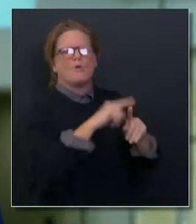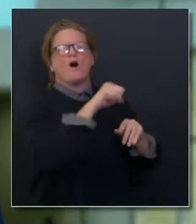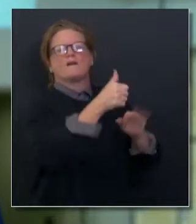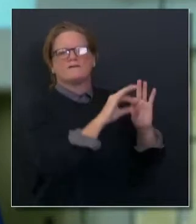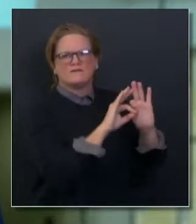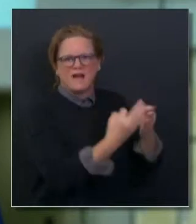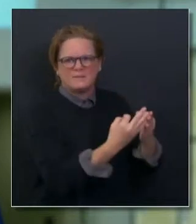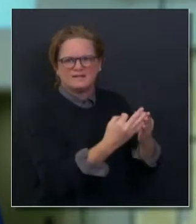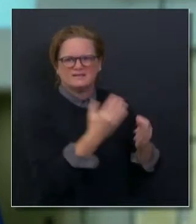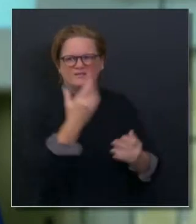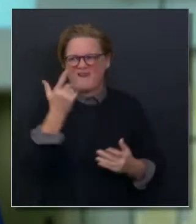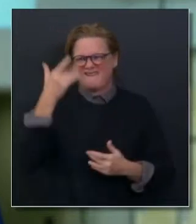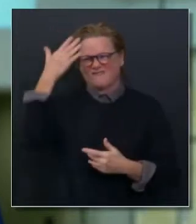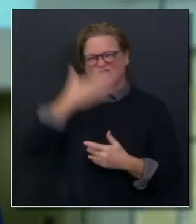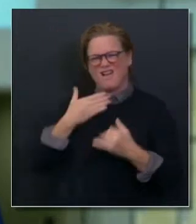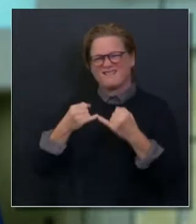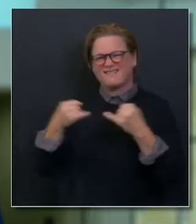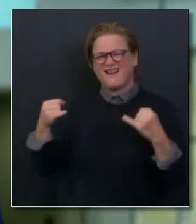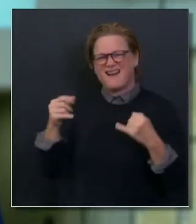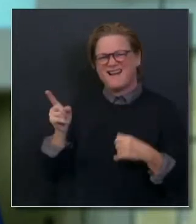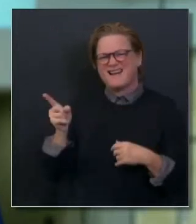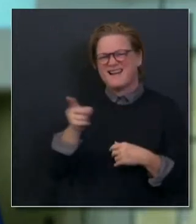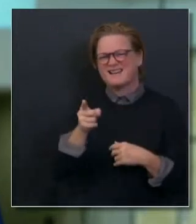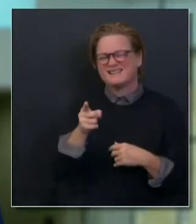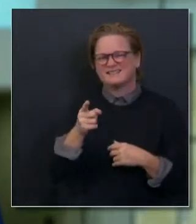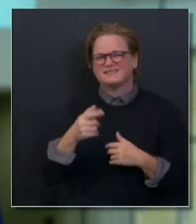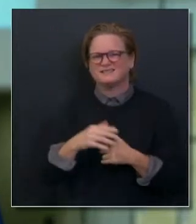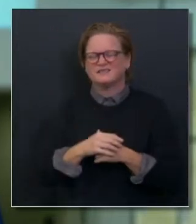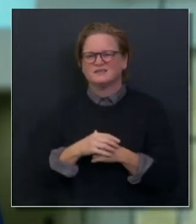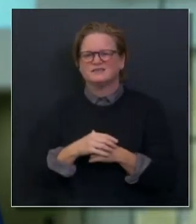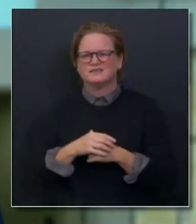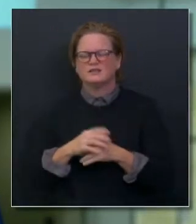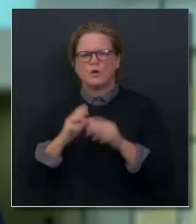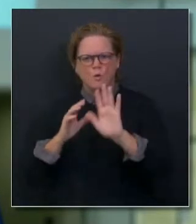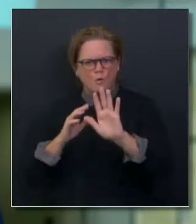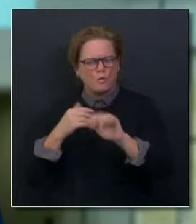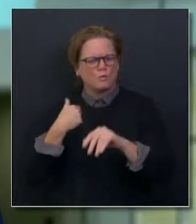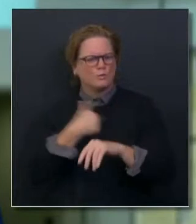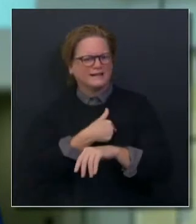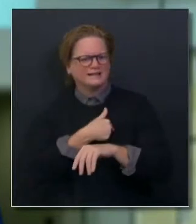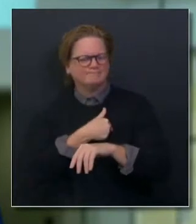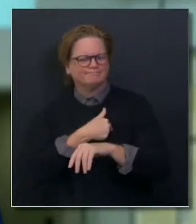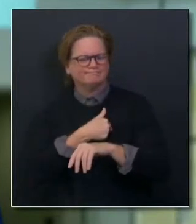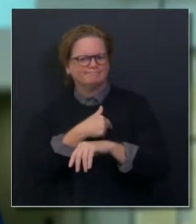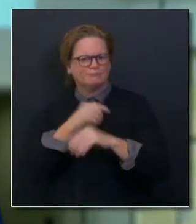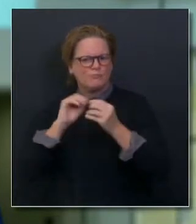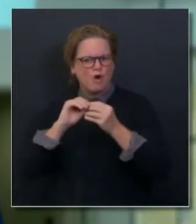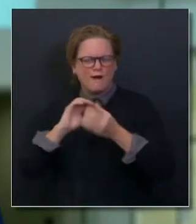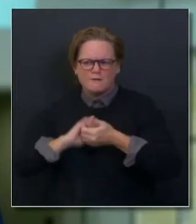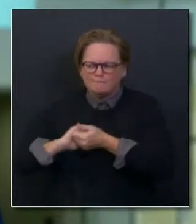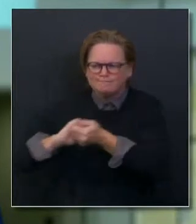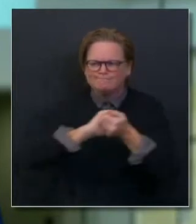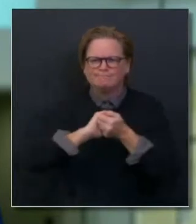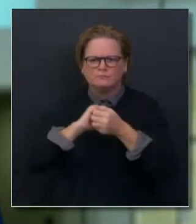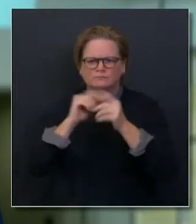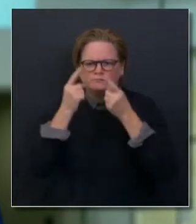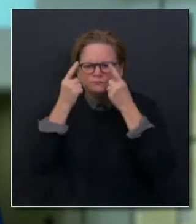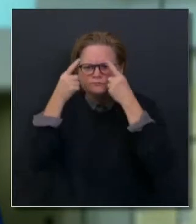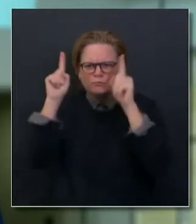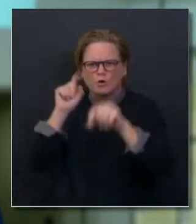enter this surge. So we will be working and, in fact, are working with our local partners to assess how they themselves will